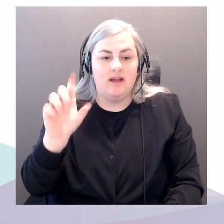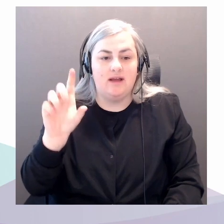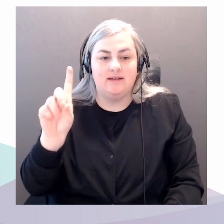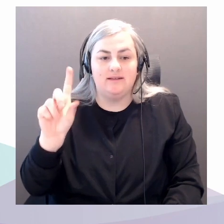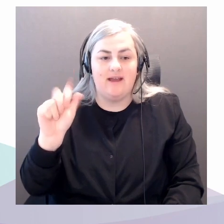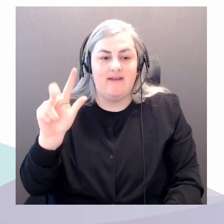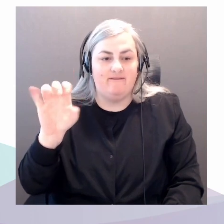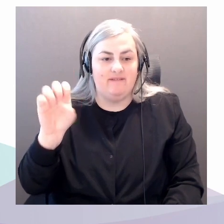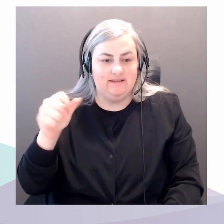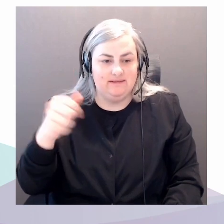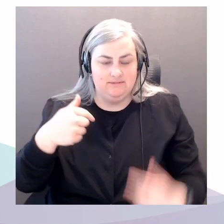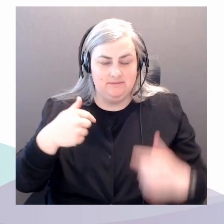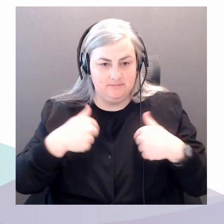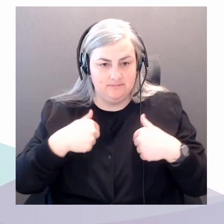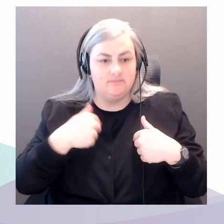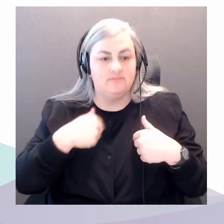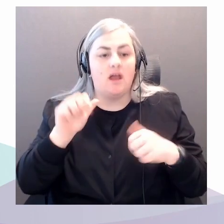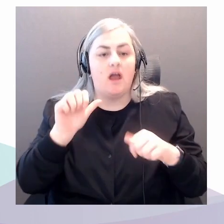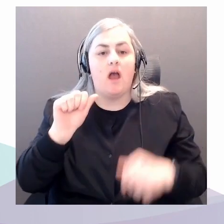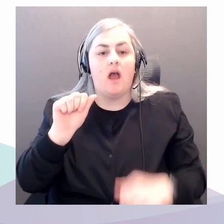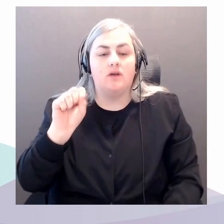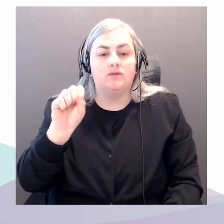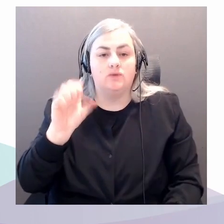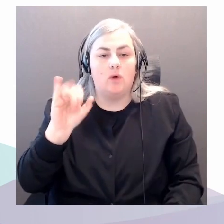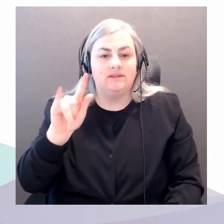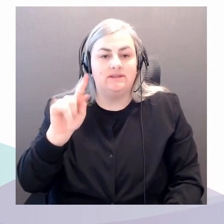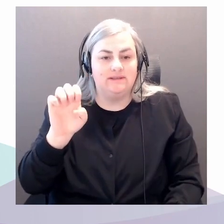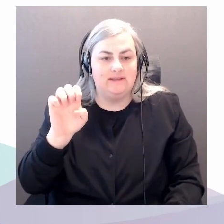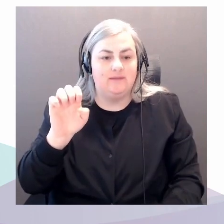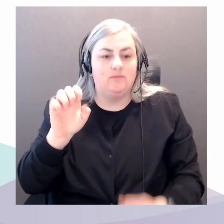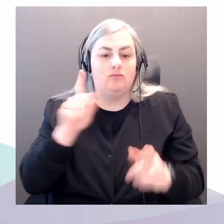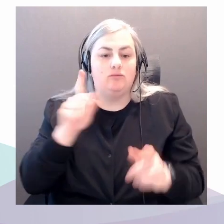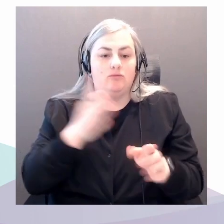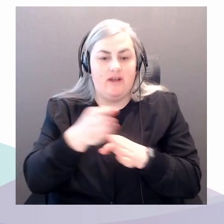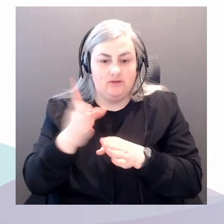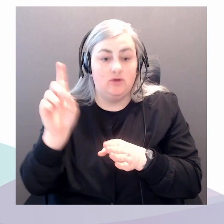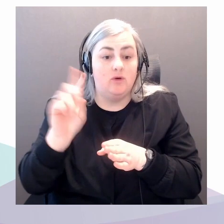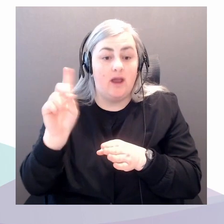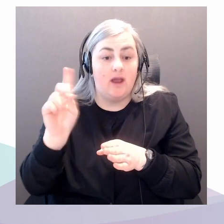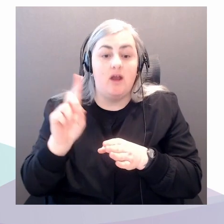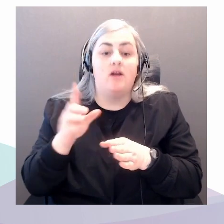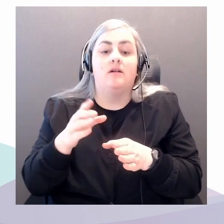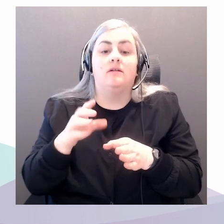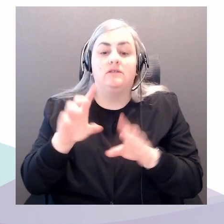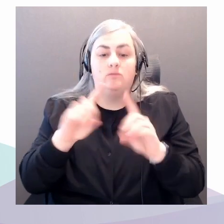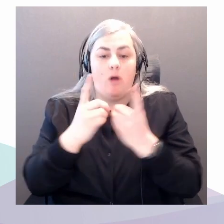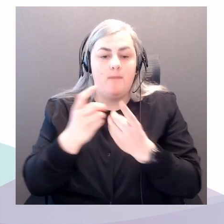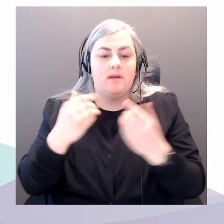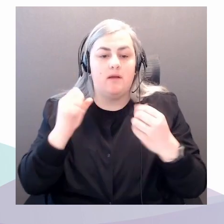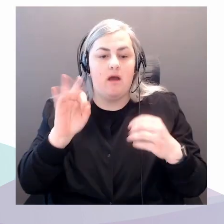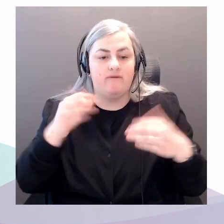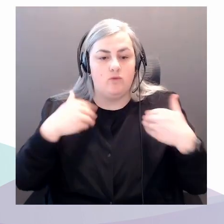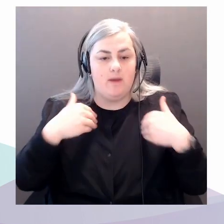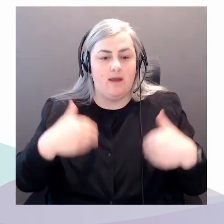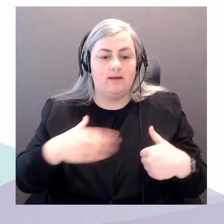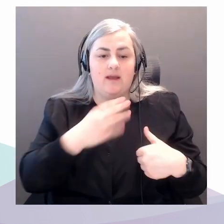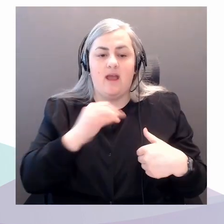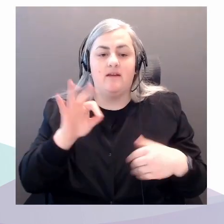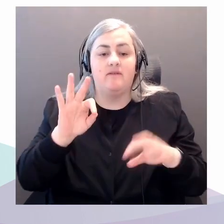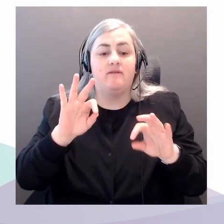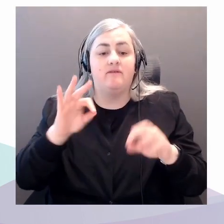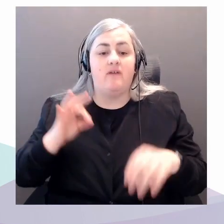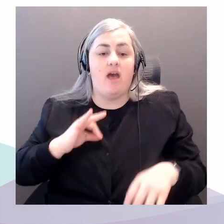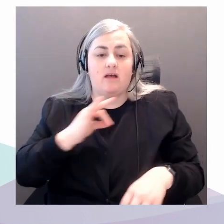Humanities in the Faculty of Liberal Arts and Professional Studies at York University. I am also the